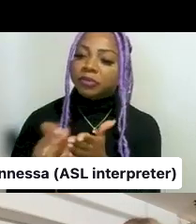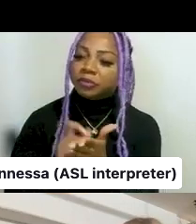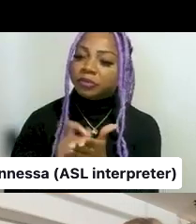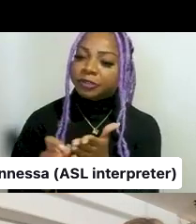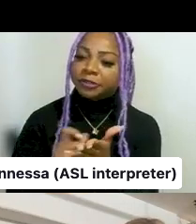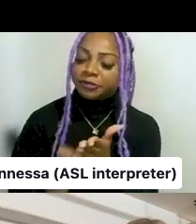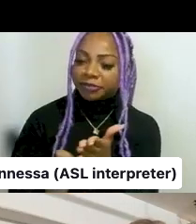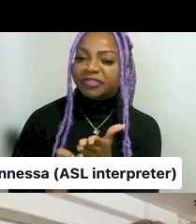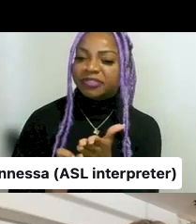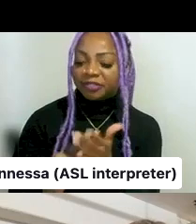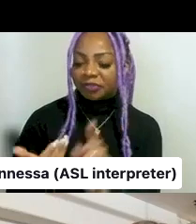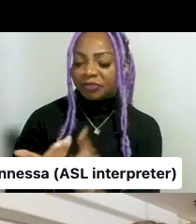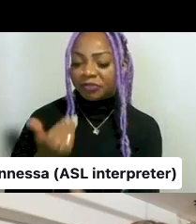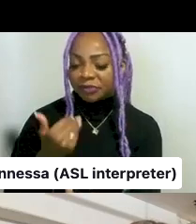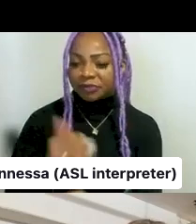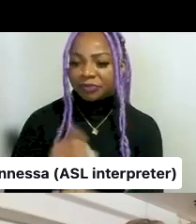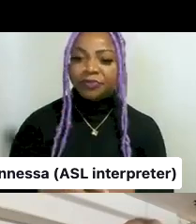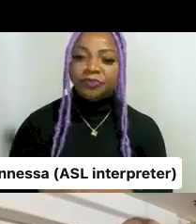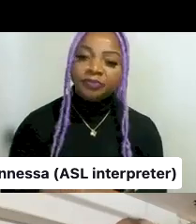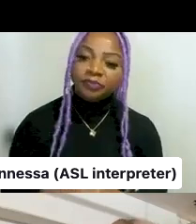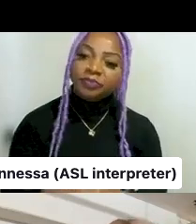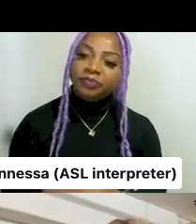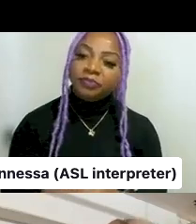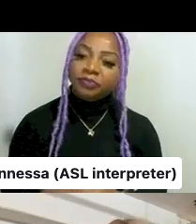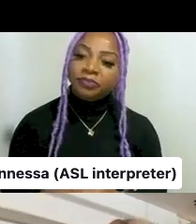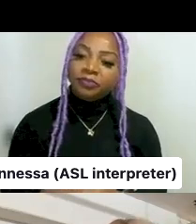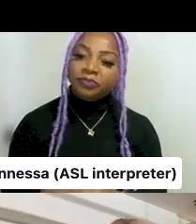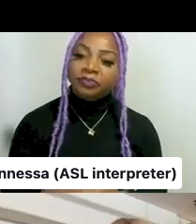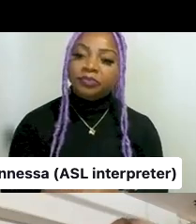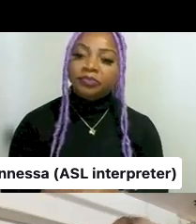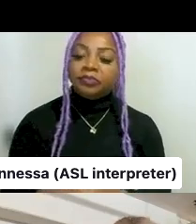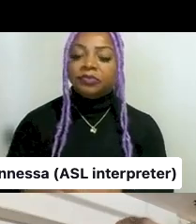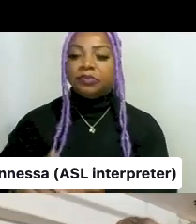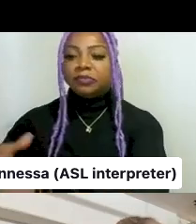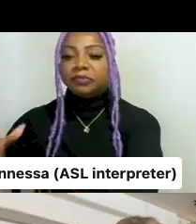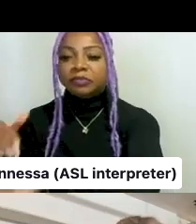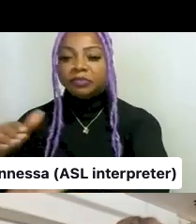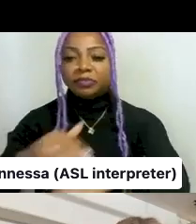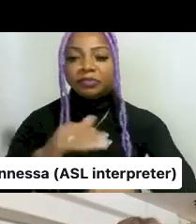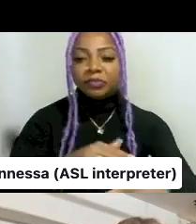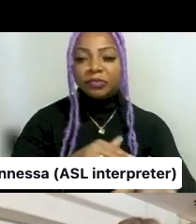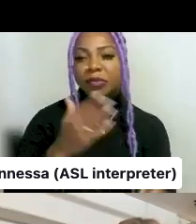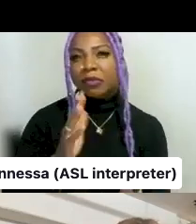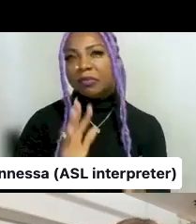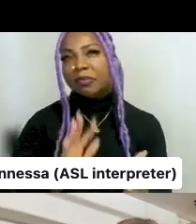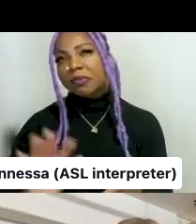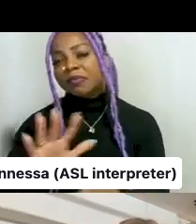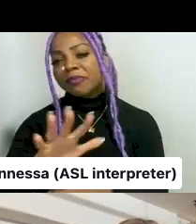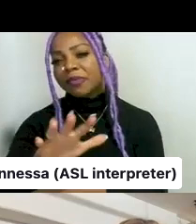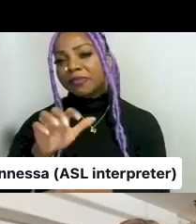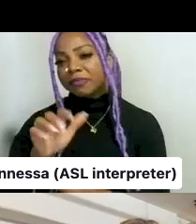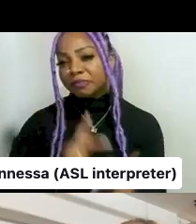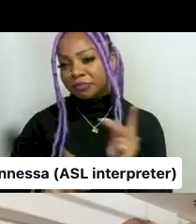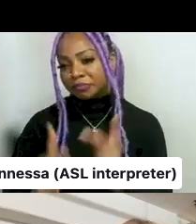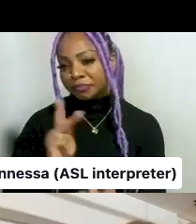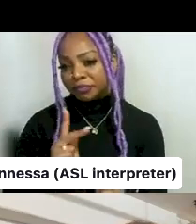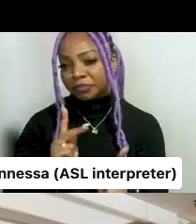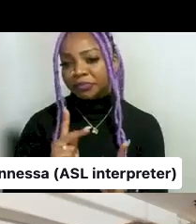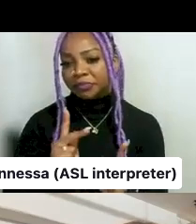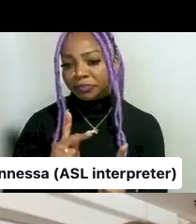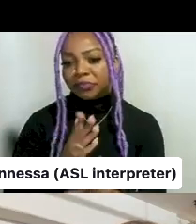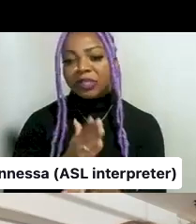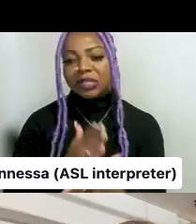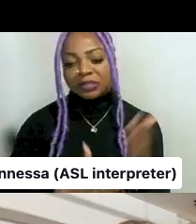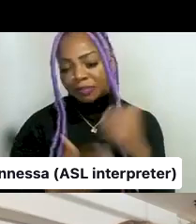uh, with us before? So we sent out an open call, uh, to about 500 people and, um, some we knew